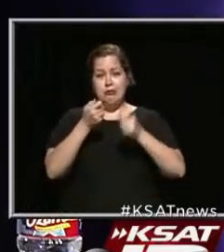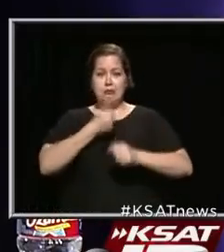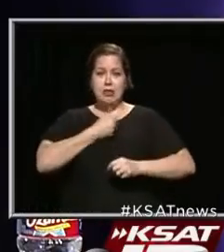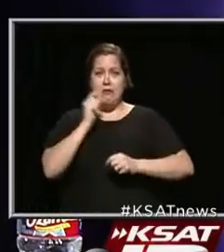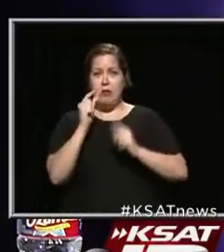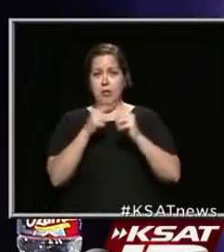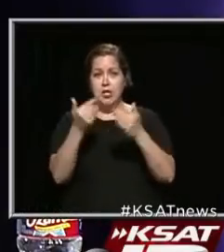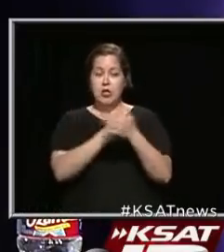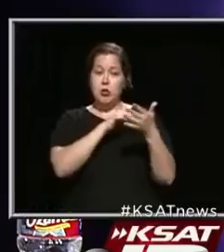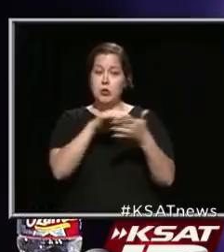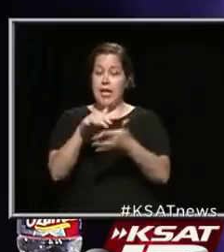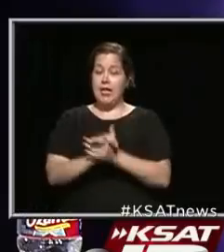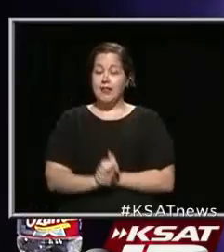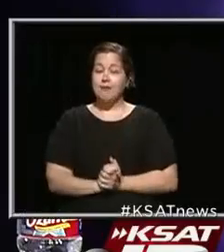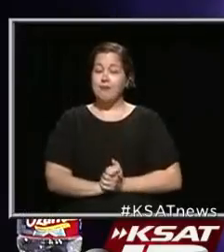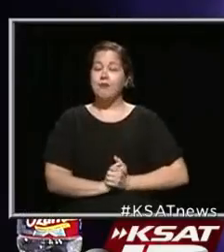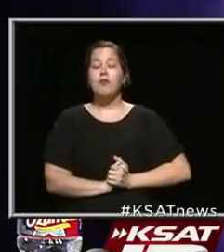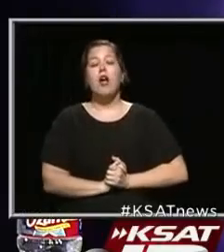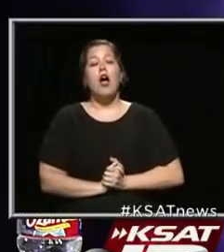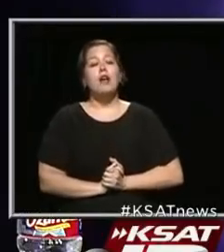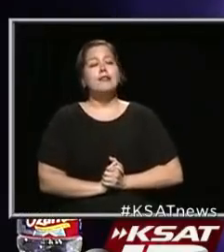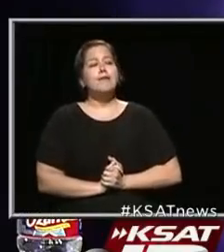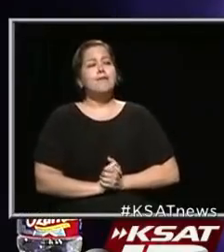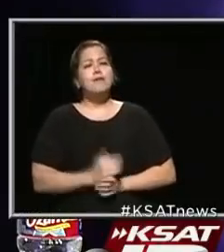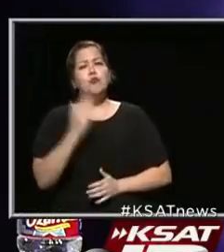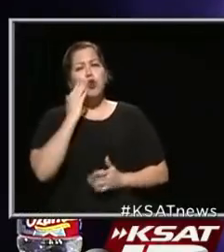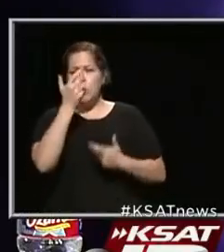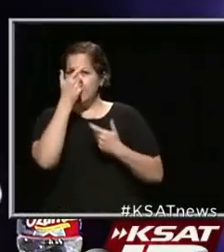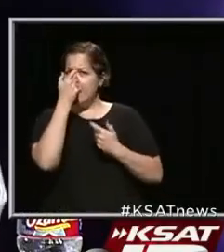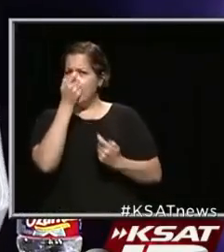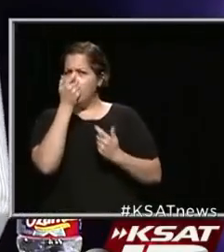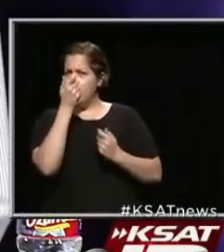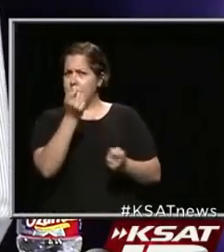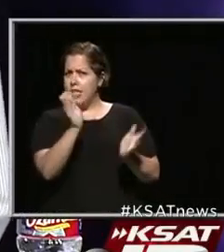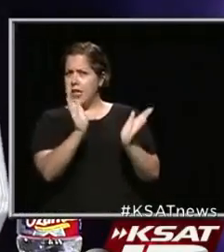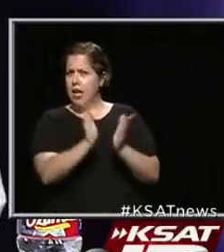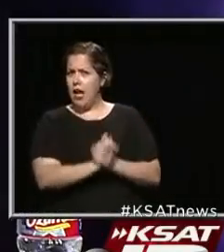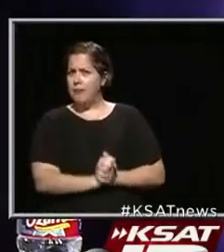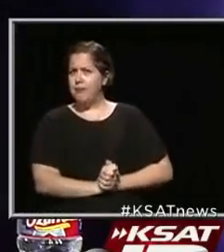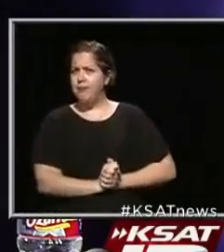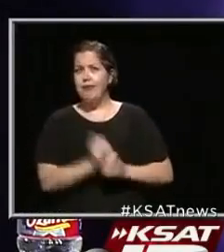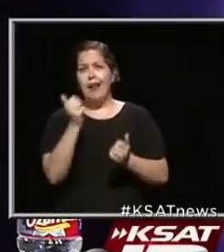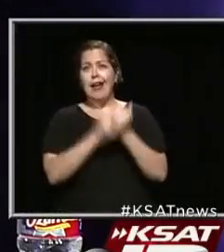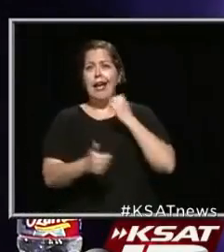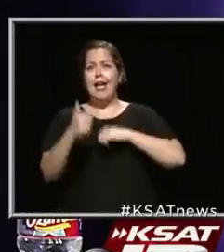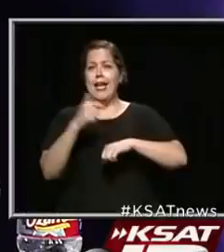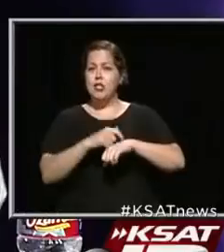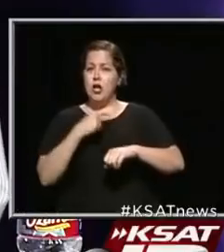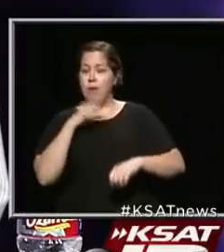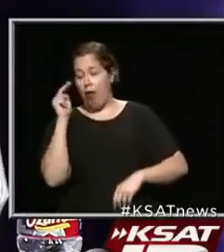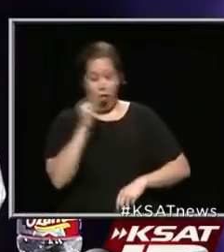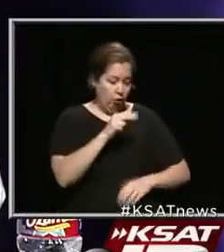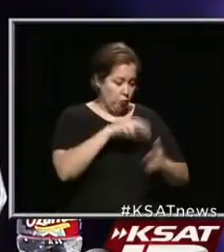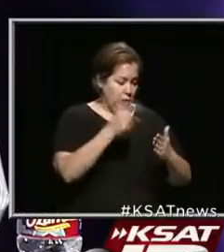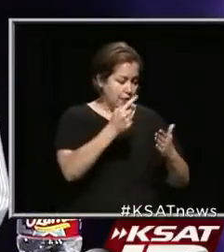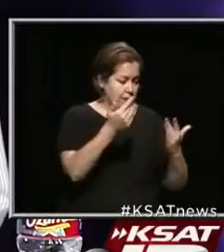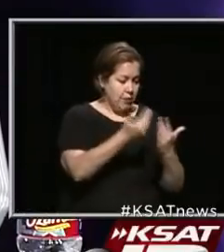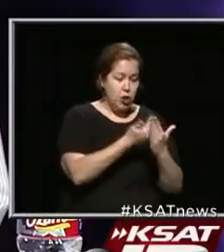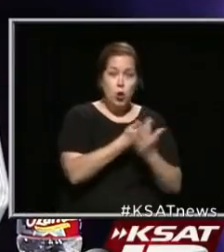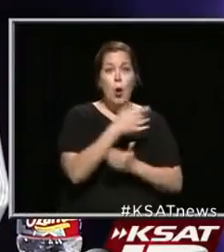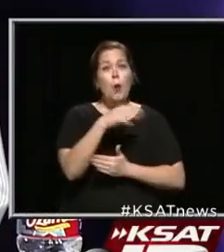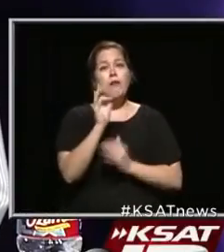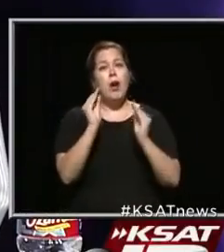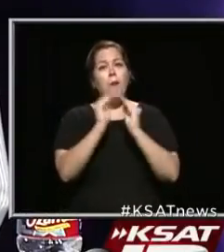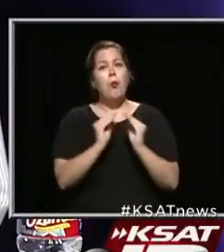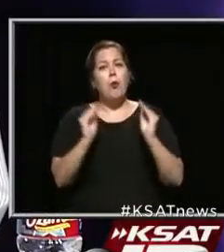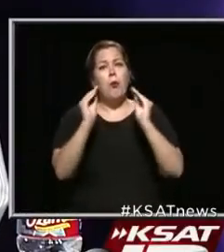to these new studies. You know, it's interesting, a lot of this, every time I turn around, I'm reading some new study, and we're finding out a little